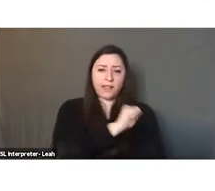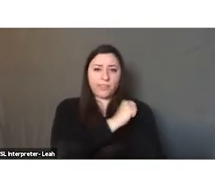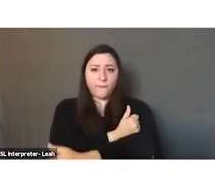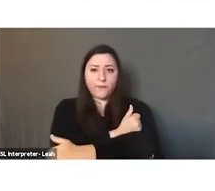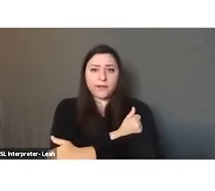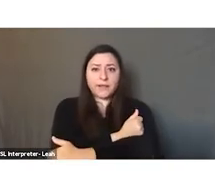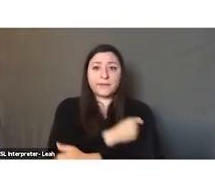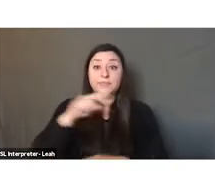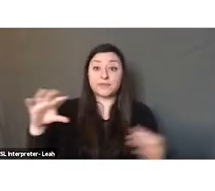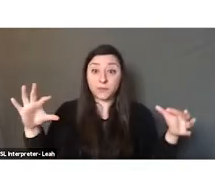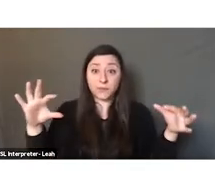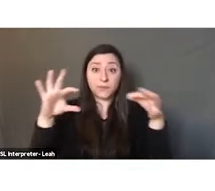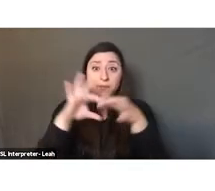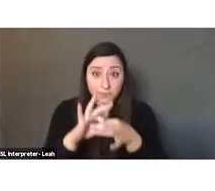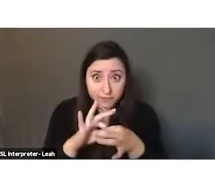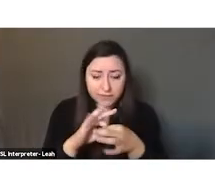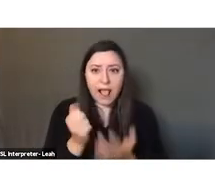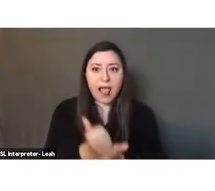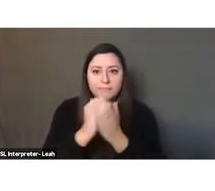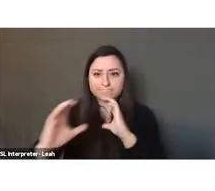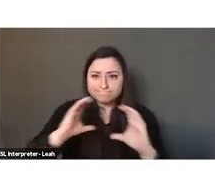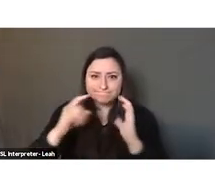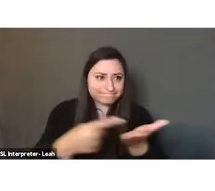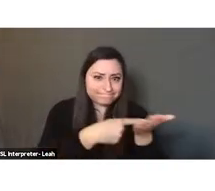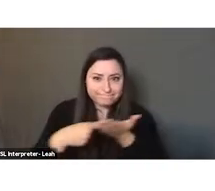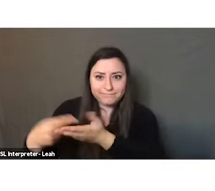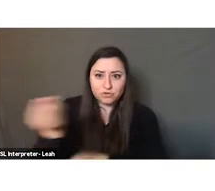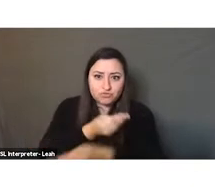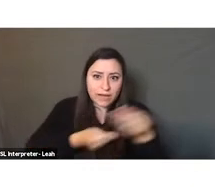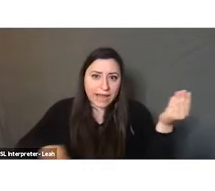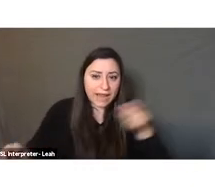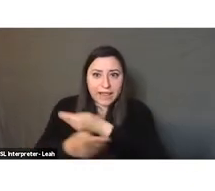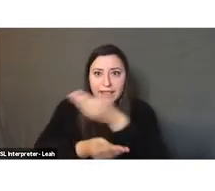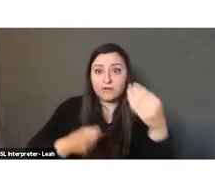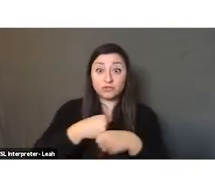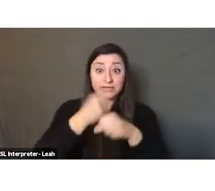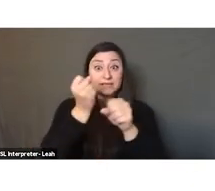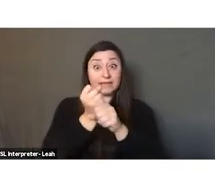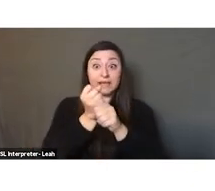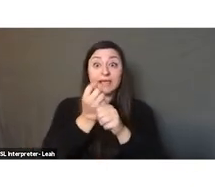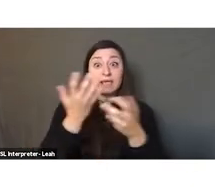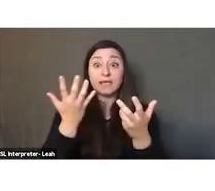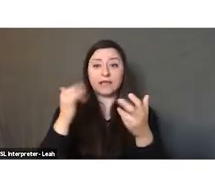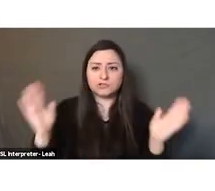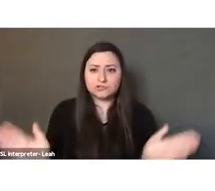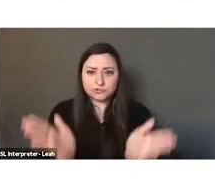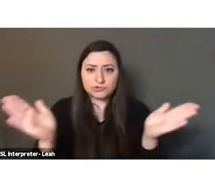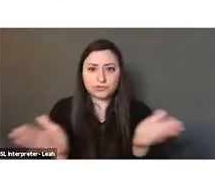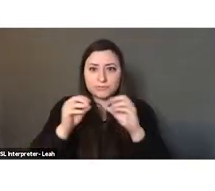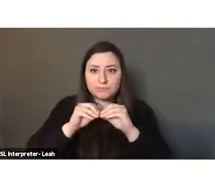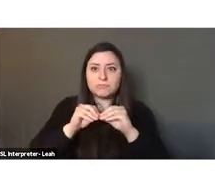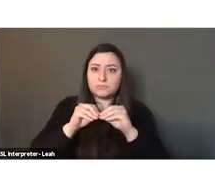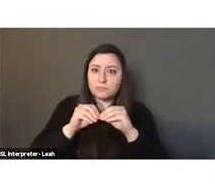this unity facilitated communication and trade, and created an atmosphere that encouraged the spread